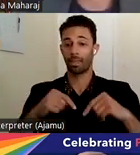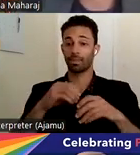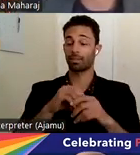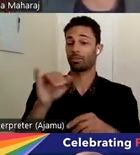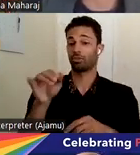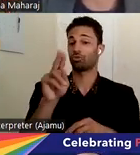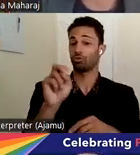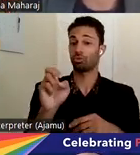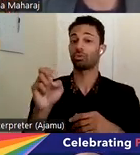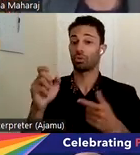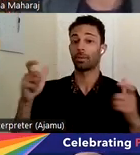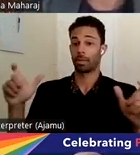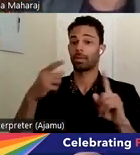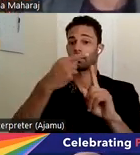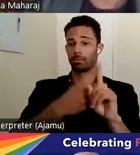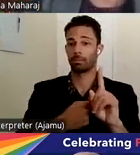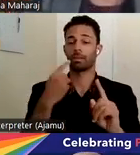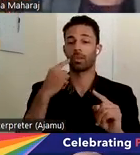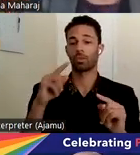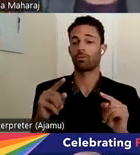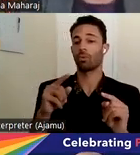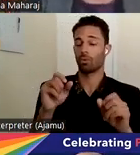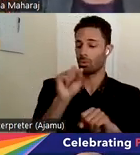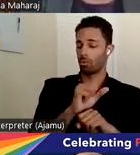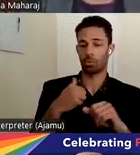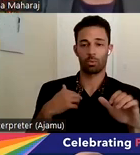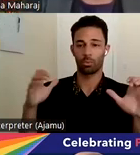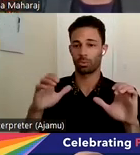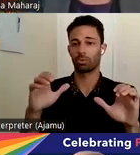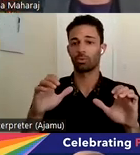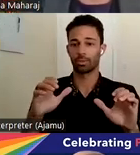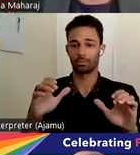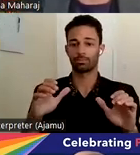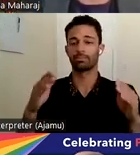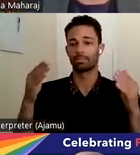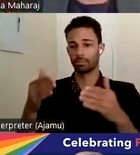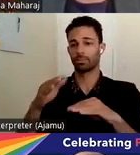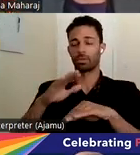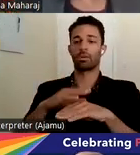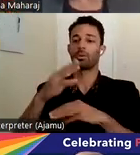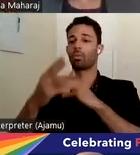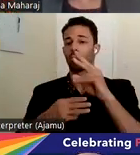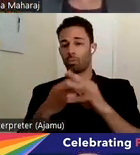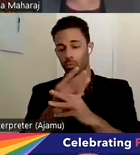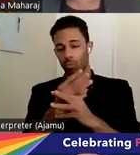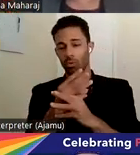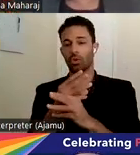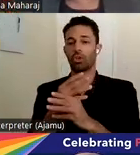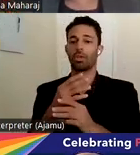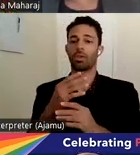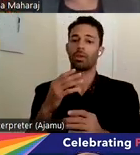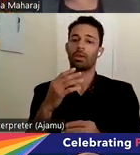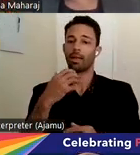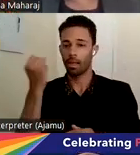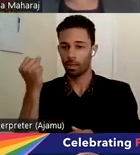for the work that we're doing and centered on today, World Elder Abuse Awareness Month and Day, and I